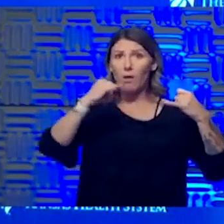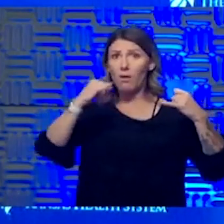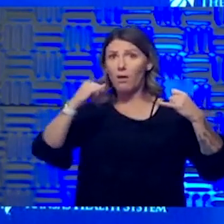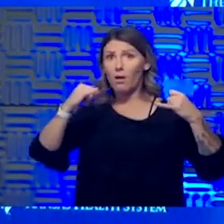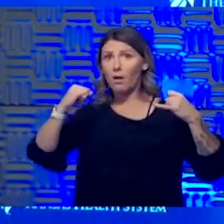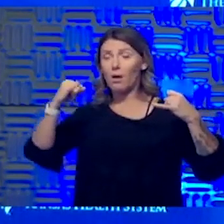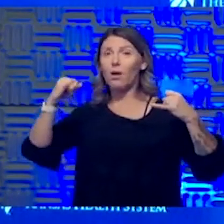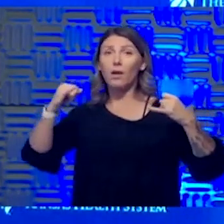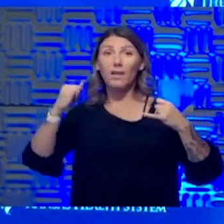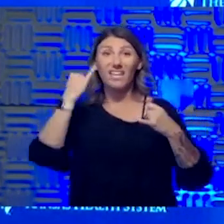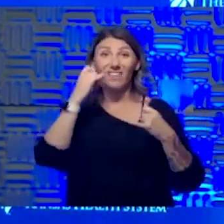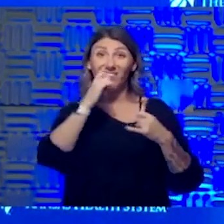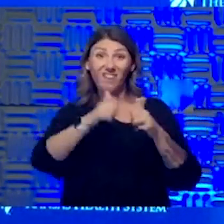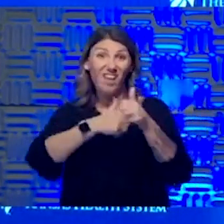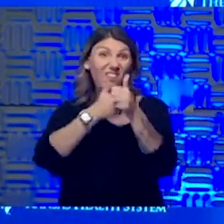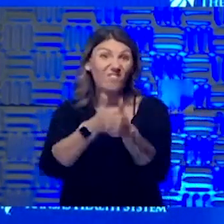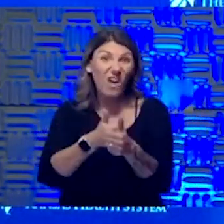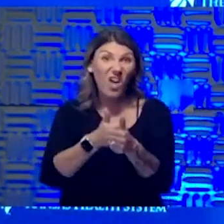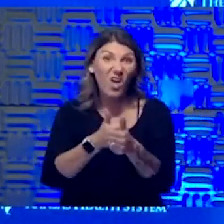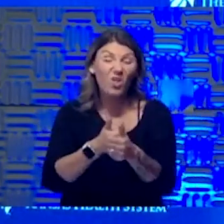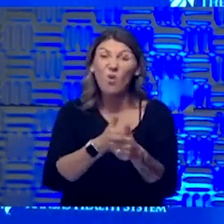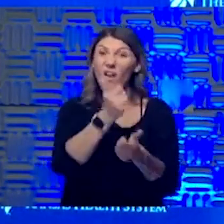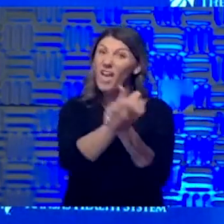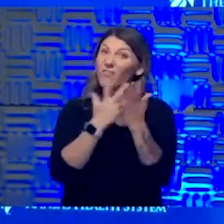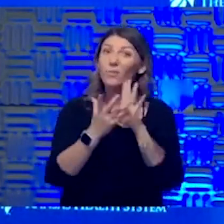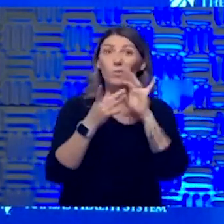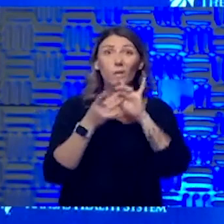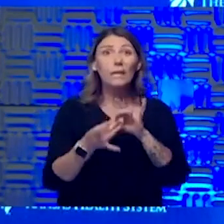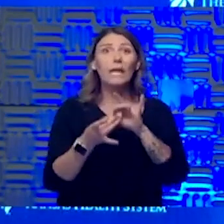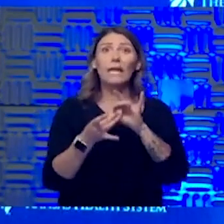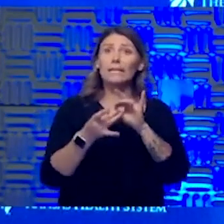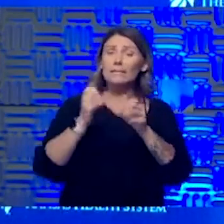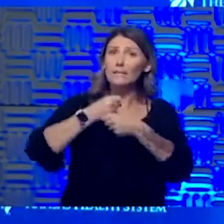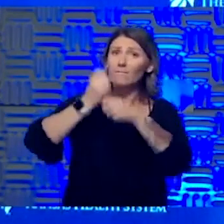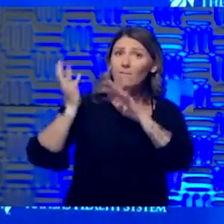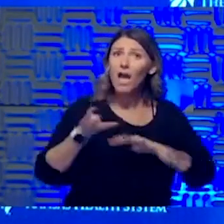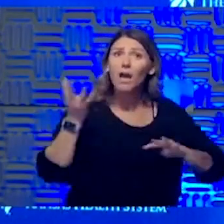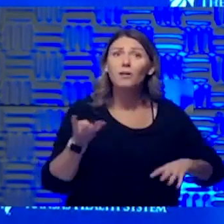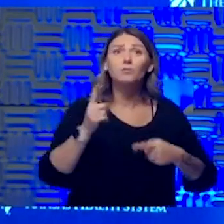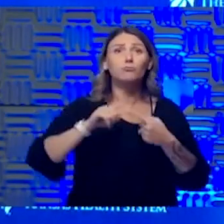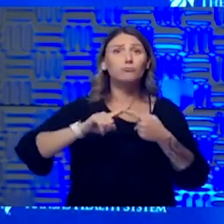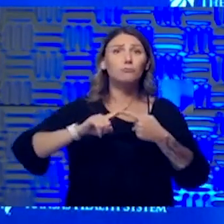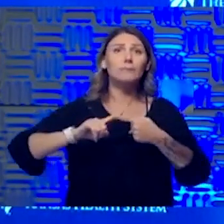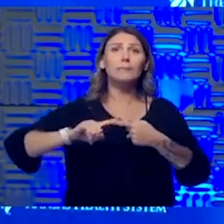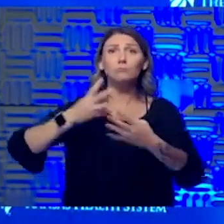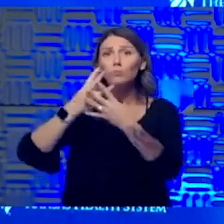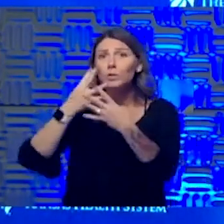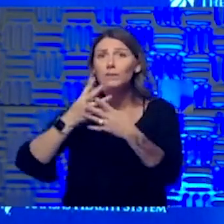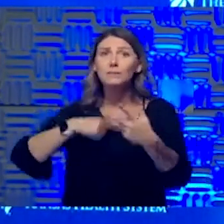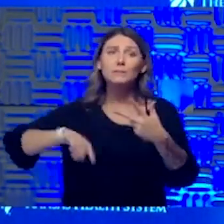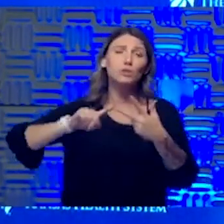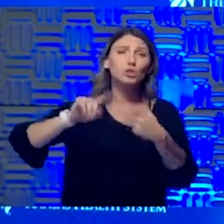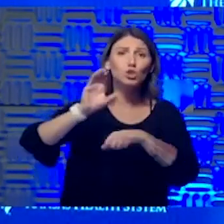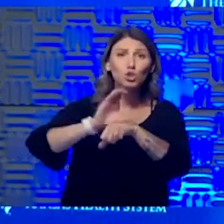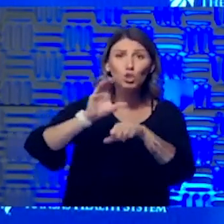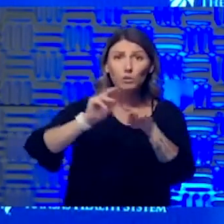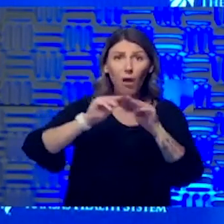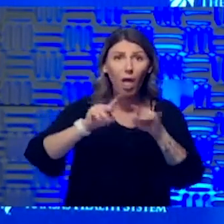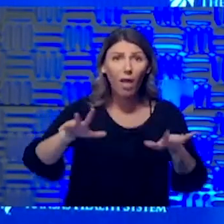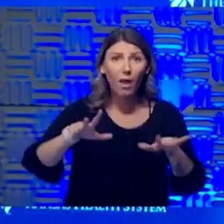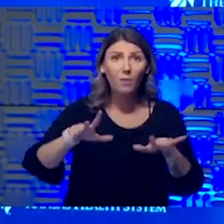all these things about a meatpacking plant, a prison, churches and outbreaks, what they tell us is that when people get together,